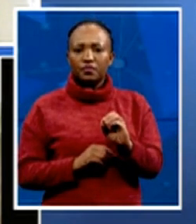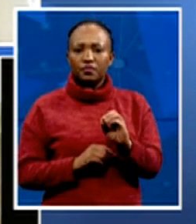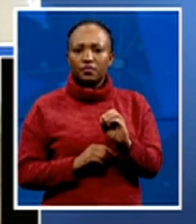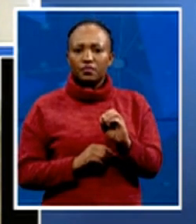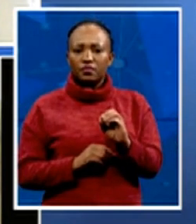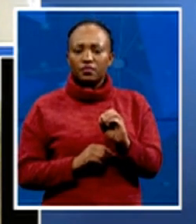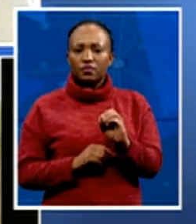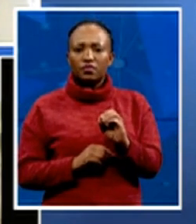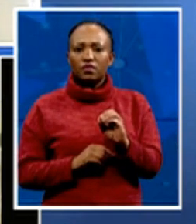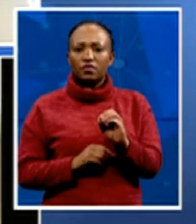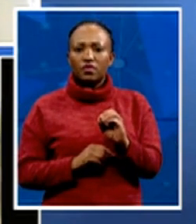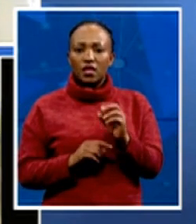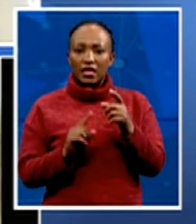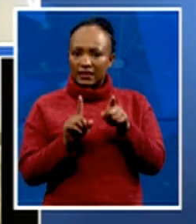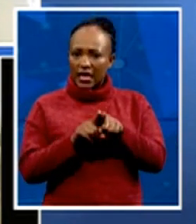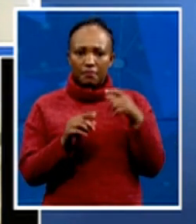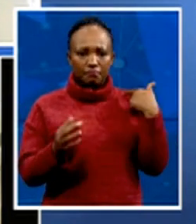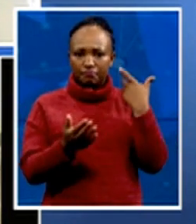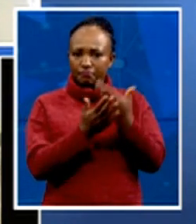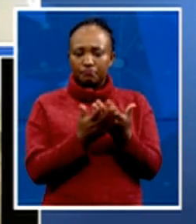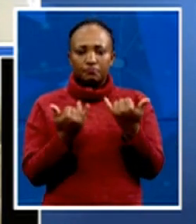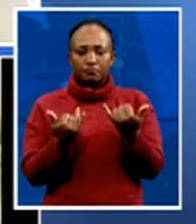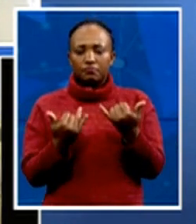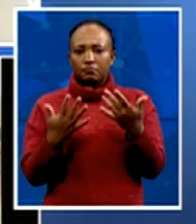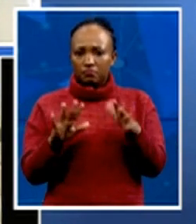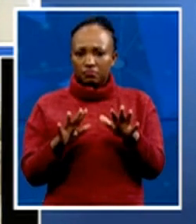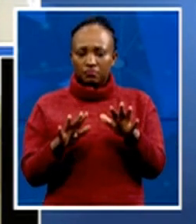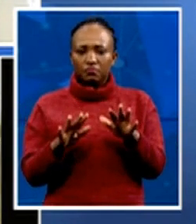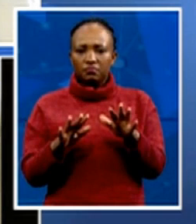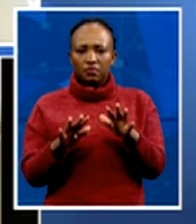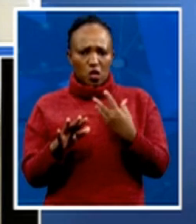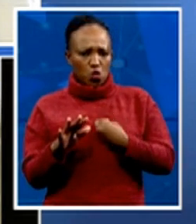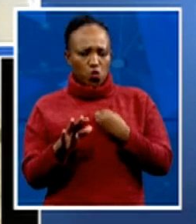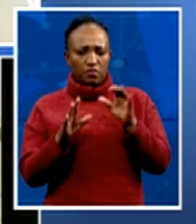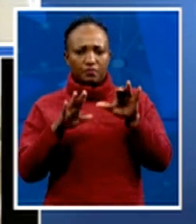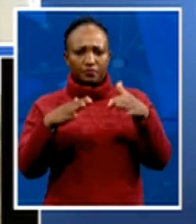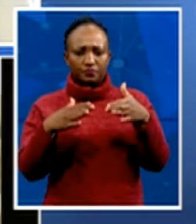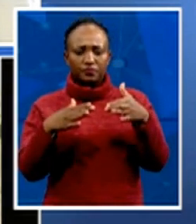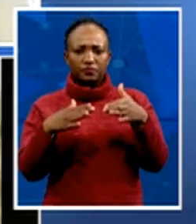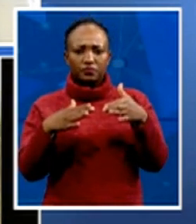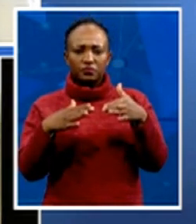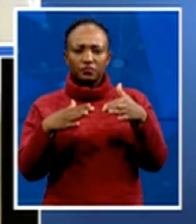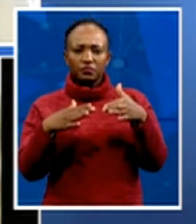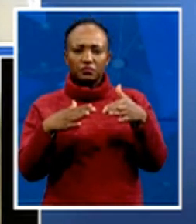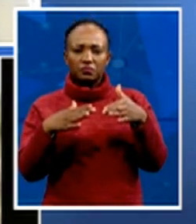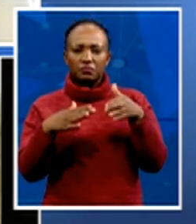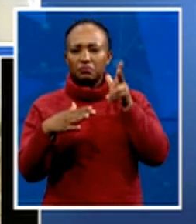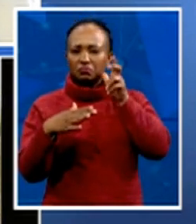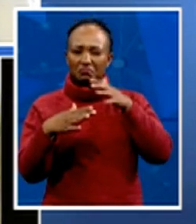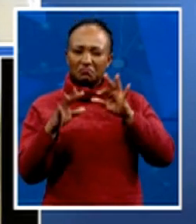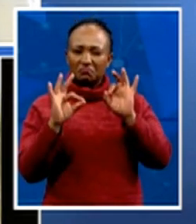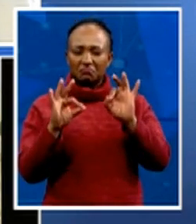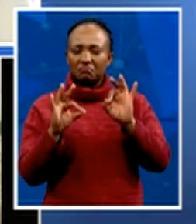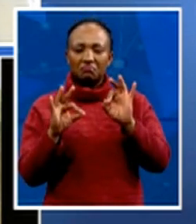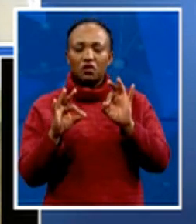We and never get that grand prize in. But we still have the people claiming themselves. They say they are assisting the youth. The youth of today, they are